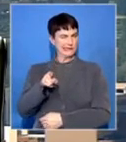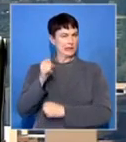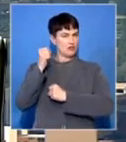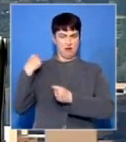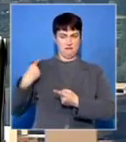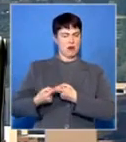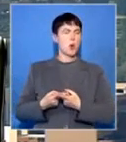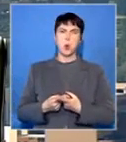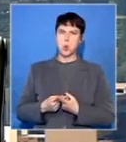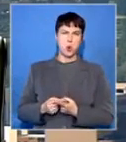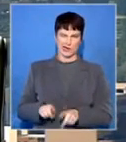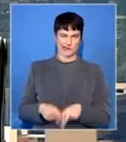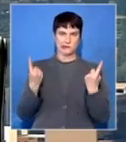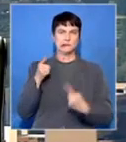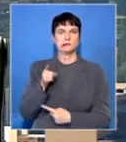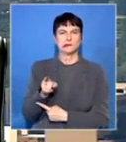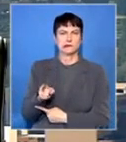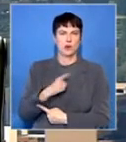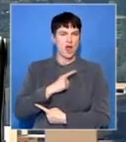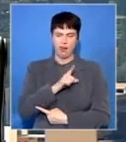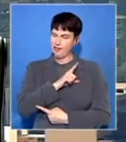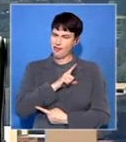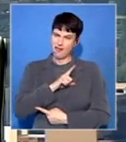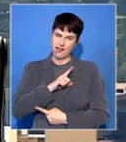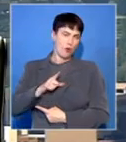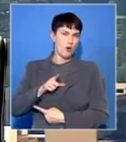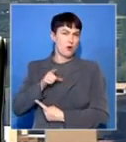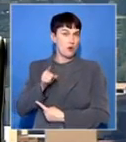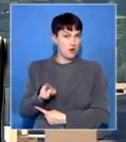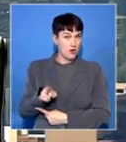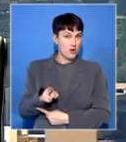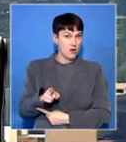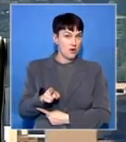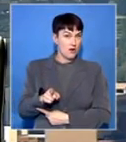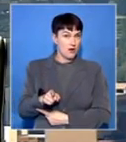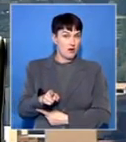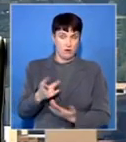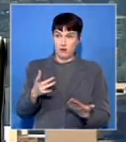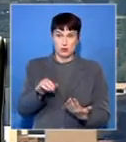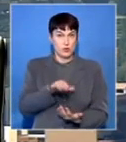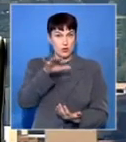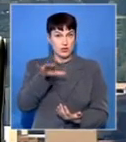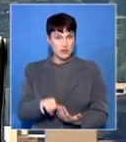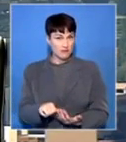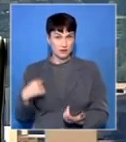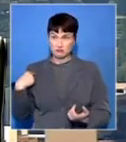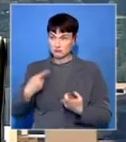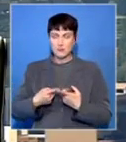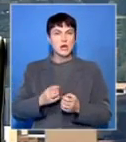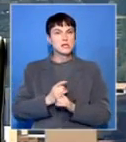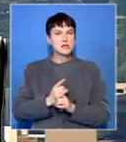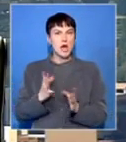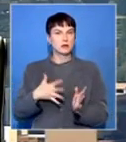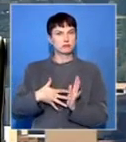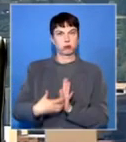in terms of the length that it took. And that the country was beginning to be paralyzed